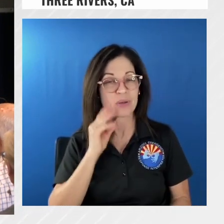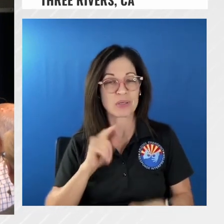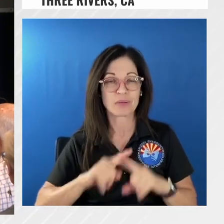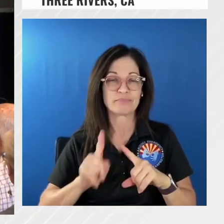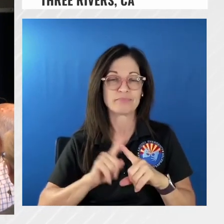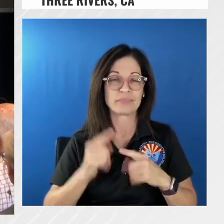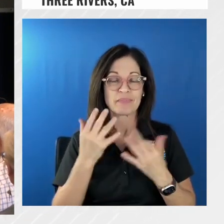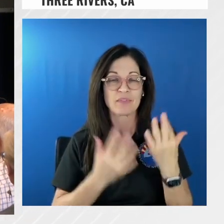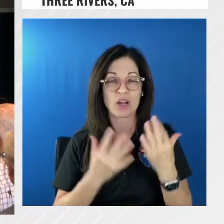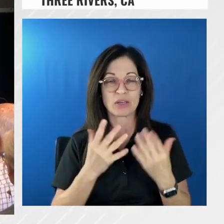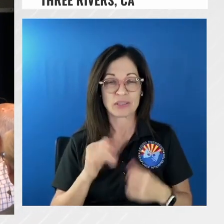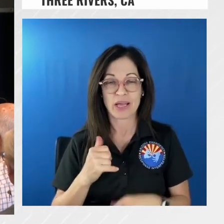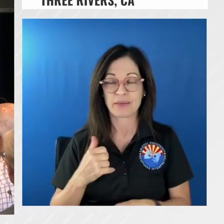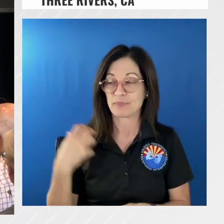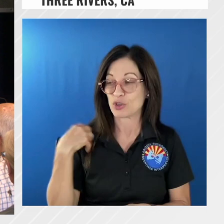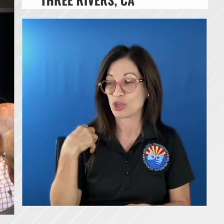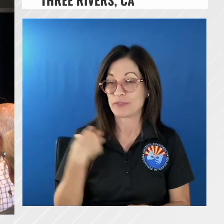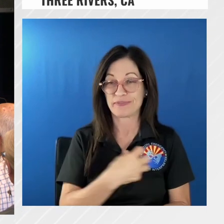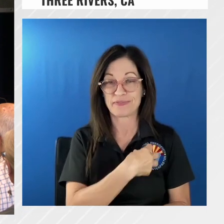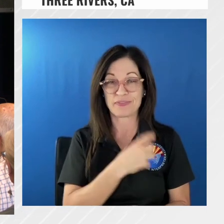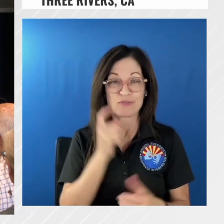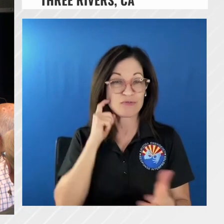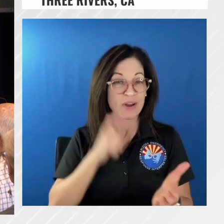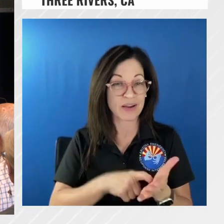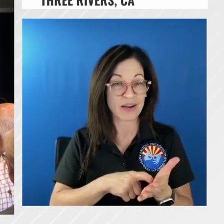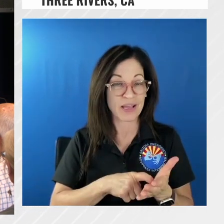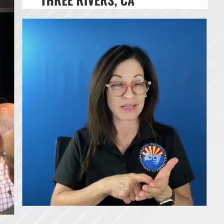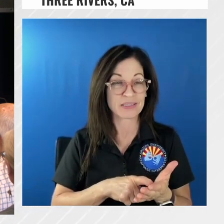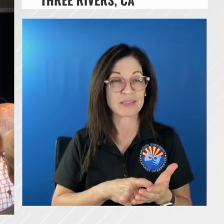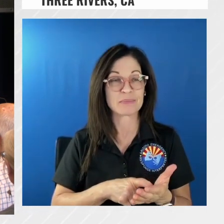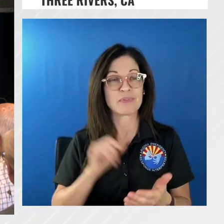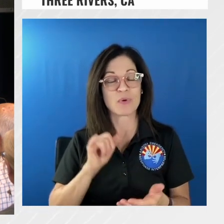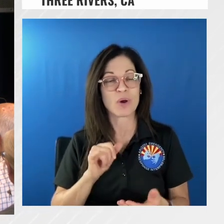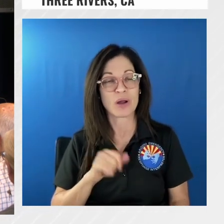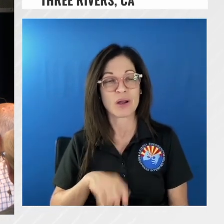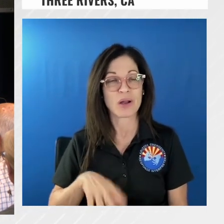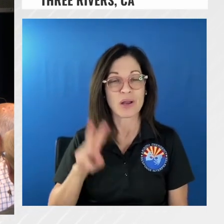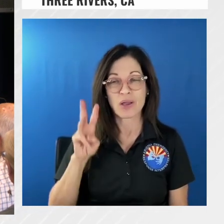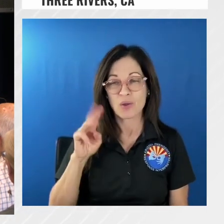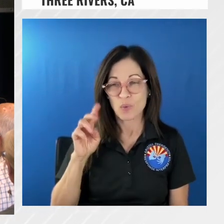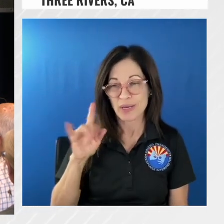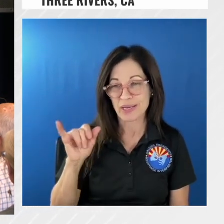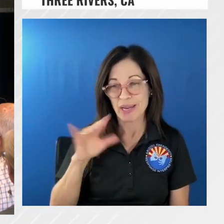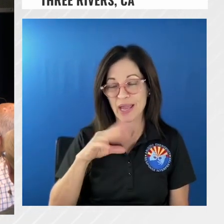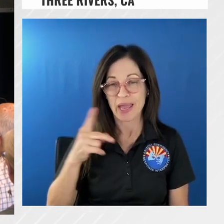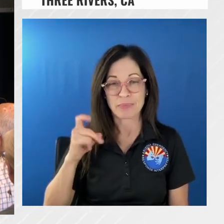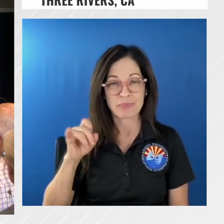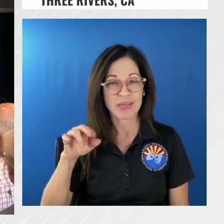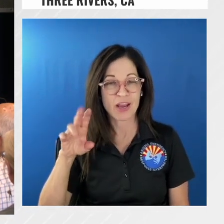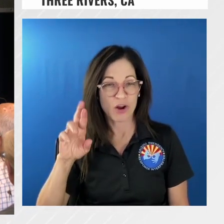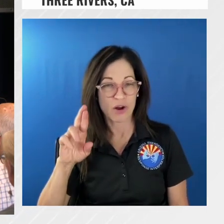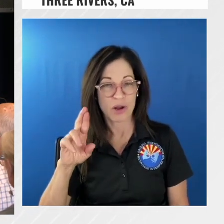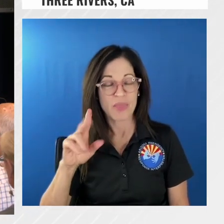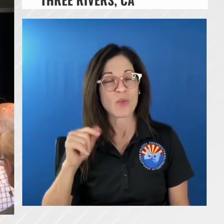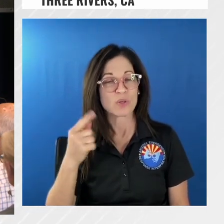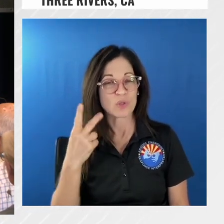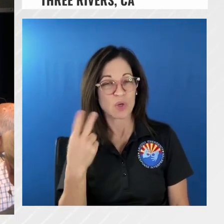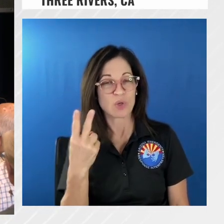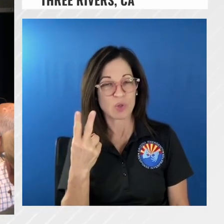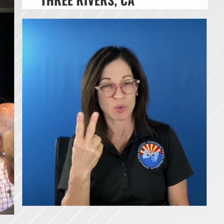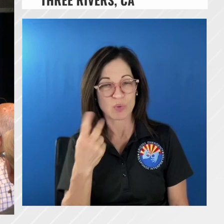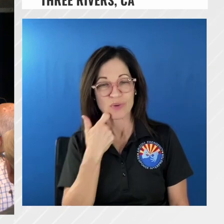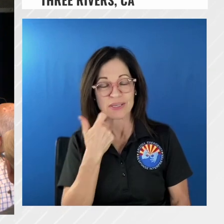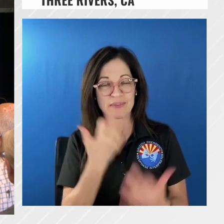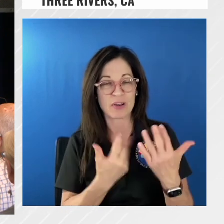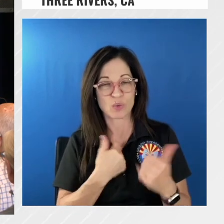um recognized earlier wendy and pier those were the two recent ones in the area that we've been on so with that i'd like to thank all our